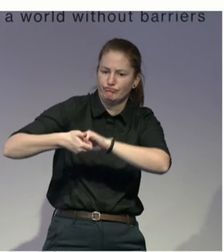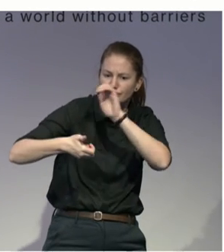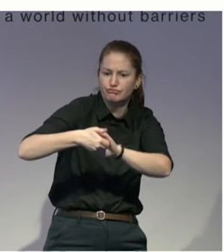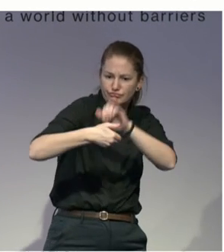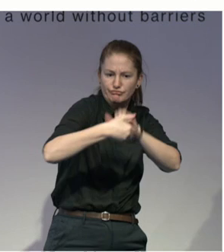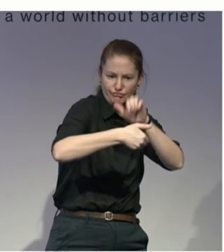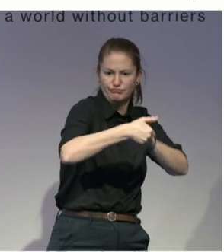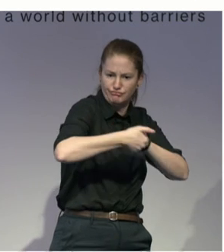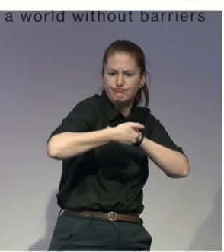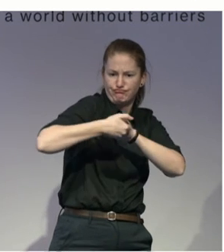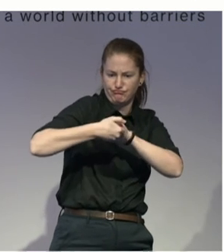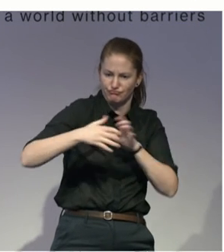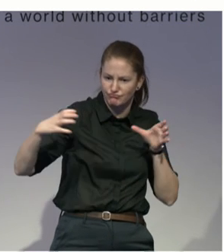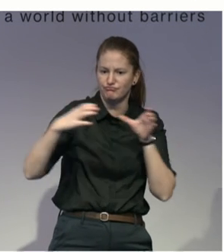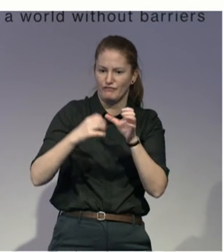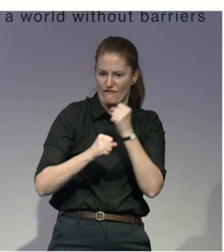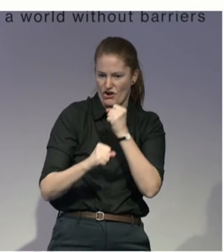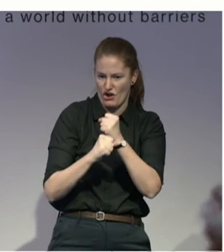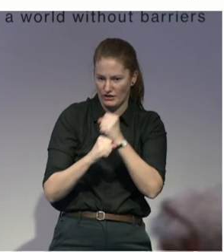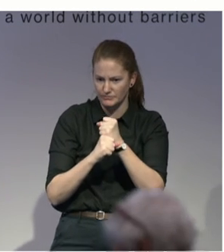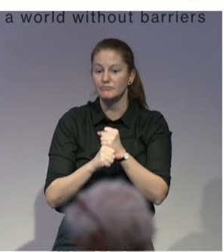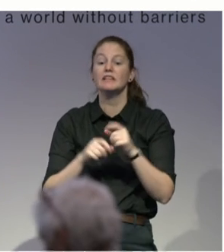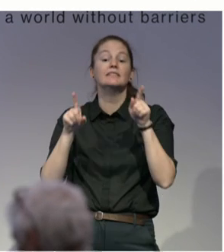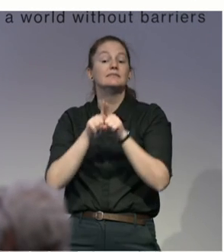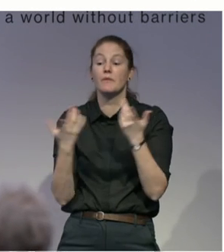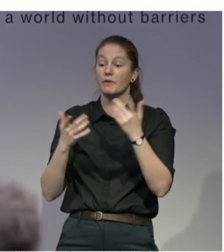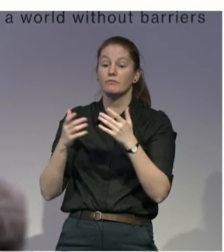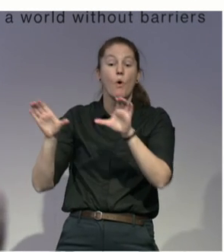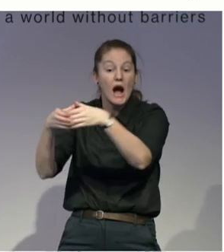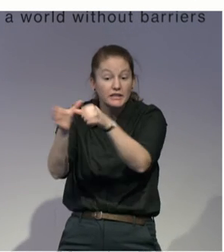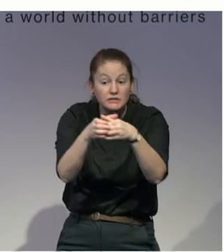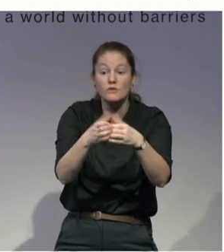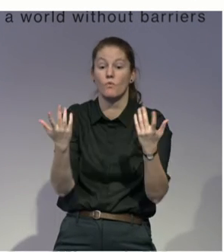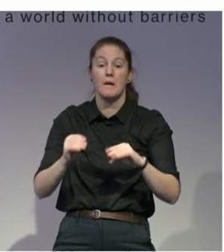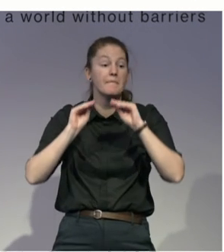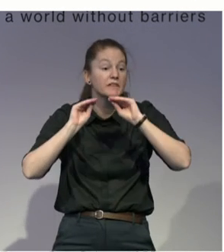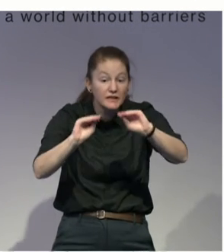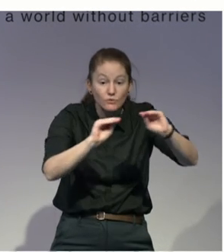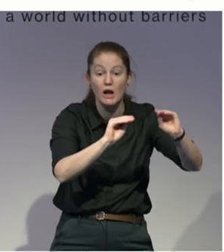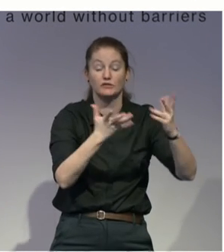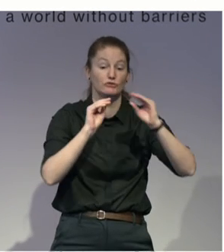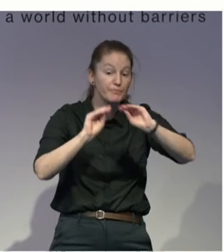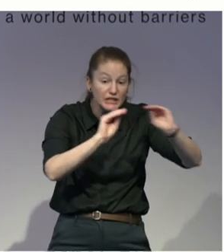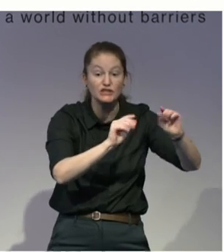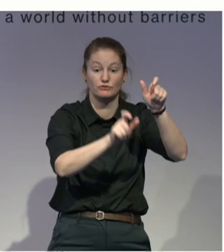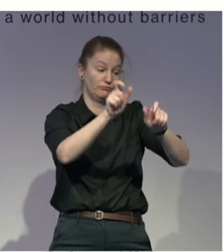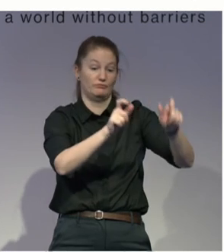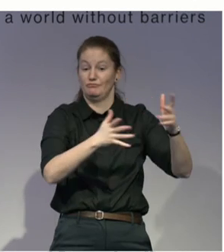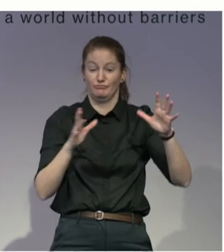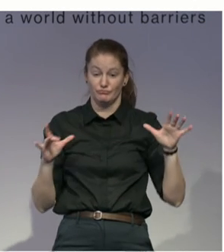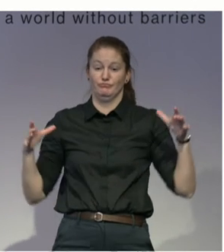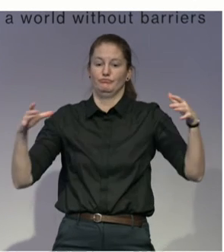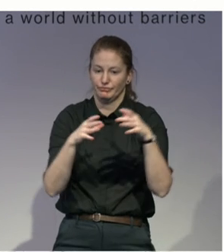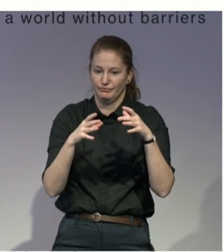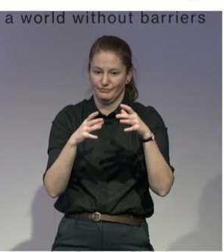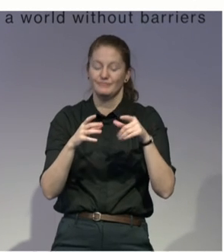educators, therapists, etc., and to encourage them to actually come up with more solutions and encourage the adoption of assistive technology. And on that